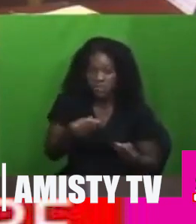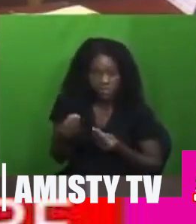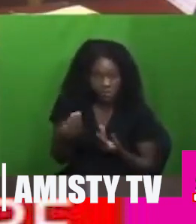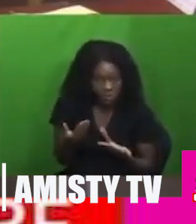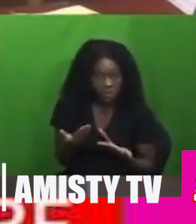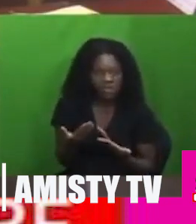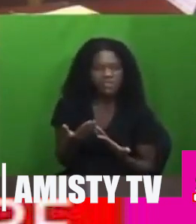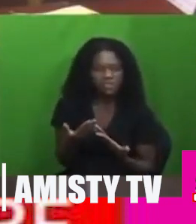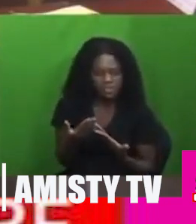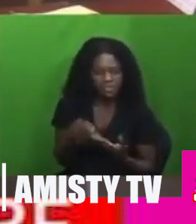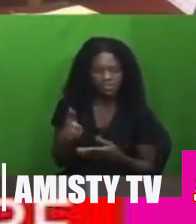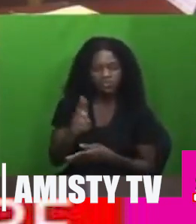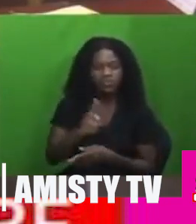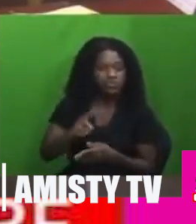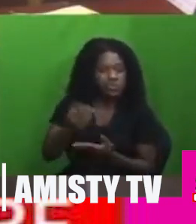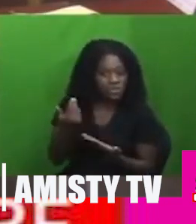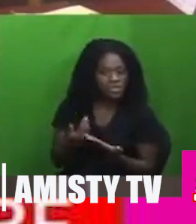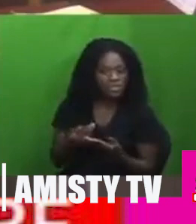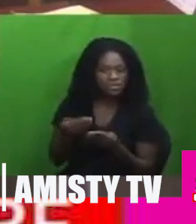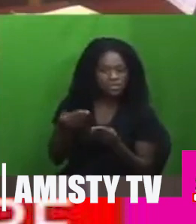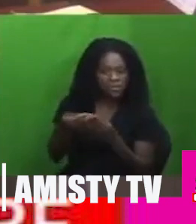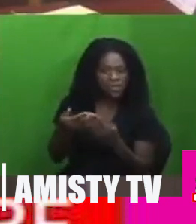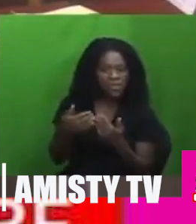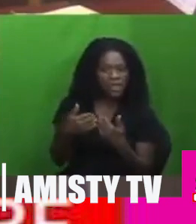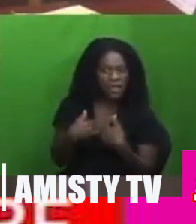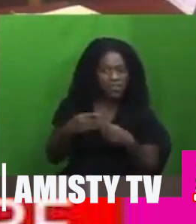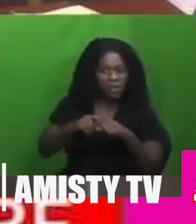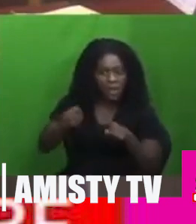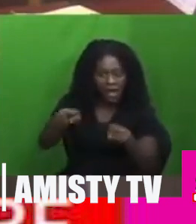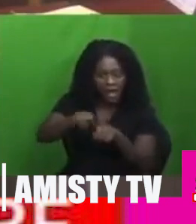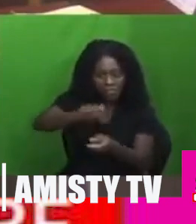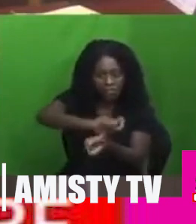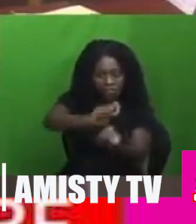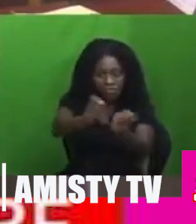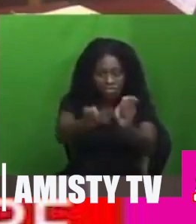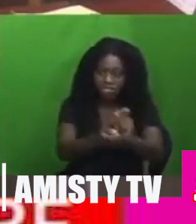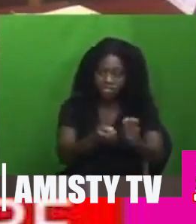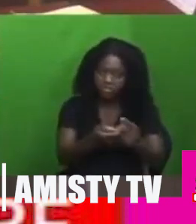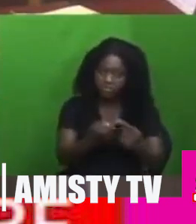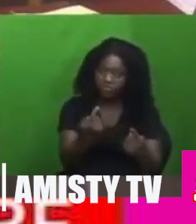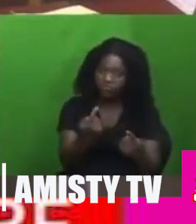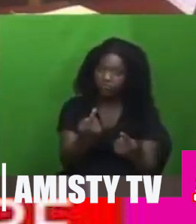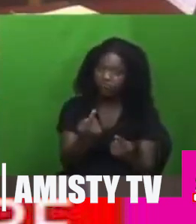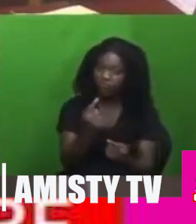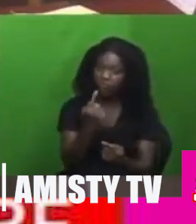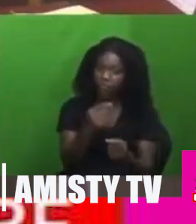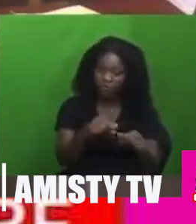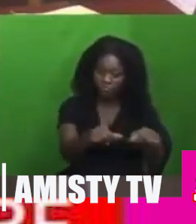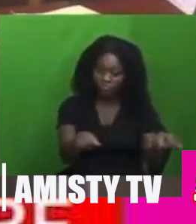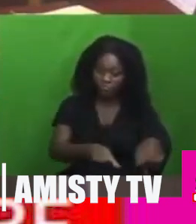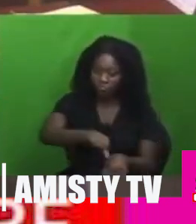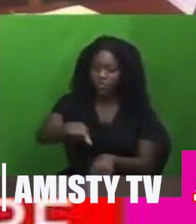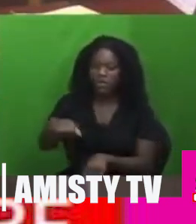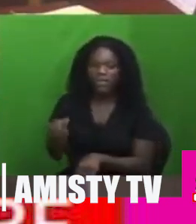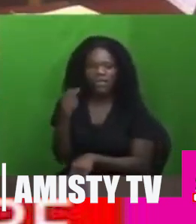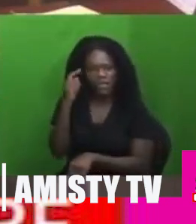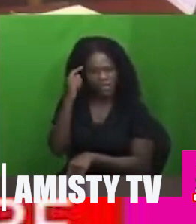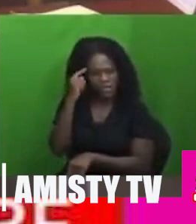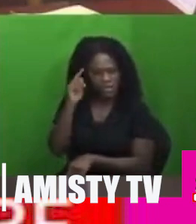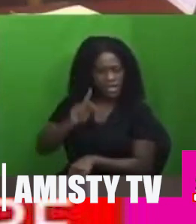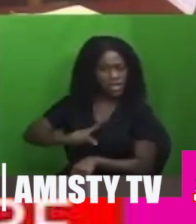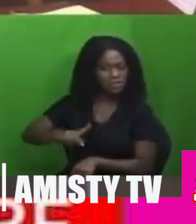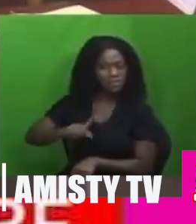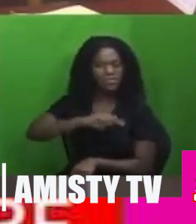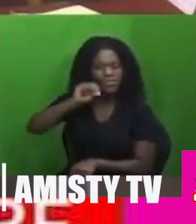Appropriations Act. As long as you are varying expenditure from one line to another, Mr. Speaker, I still maintain that parliament will have to